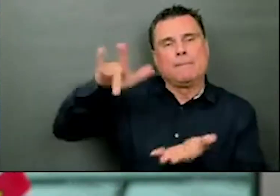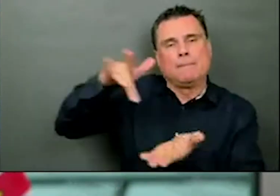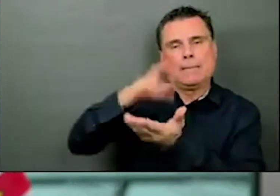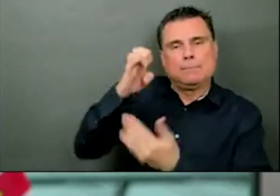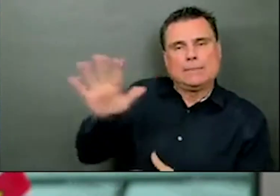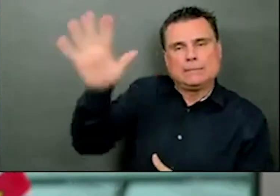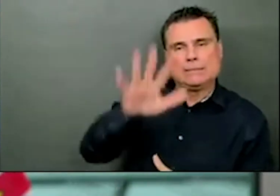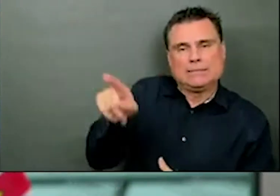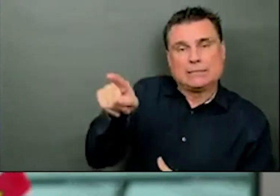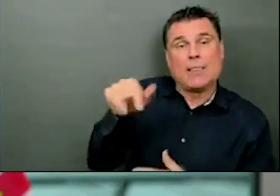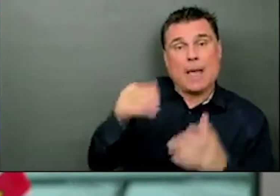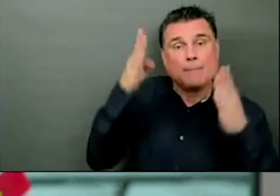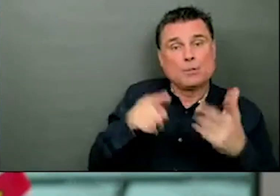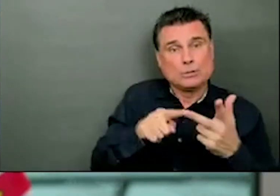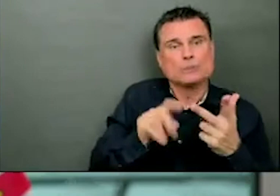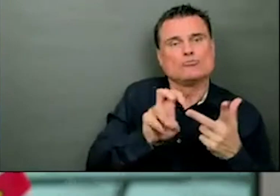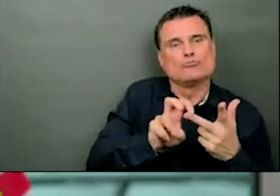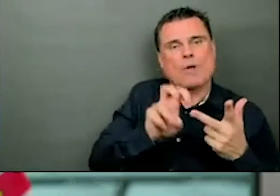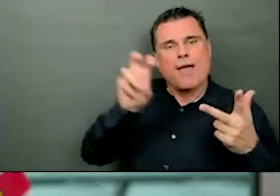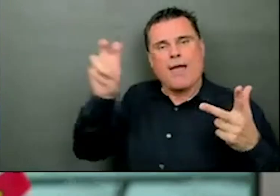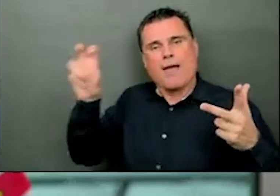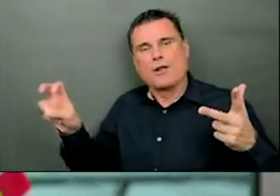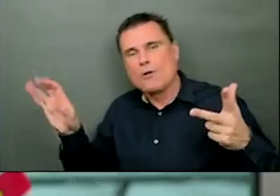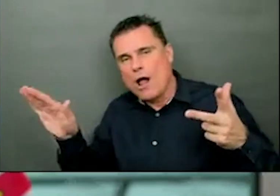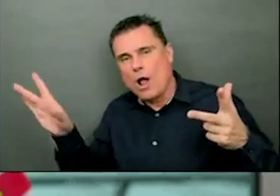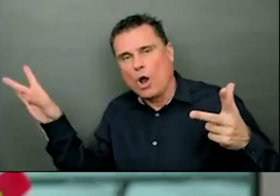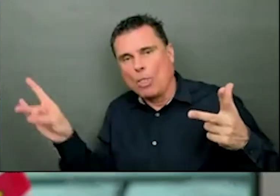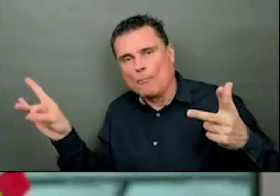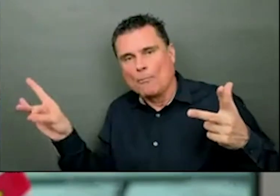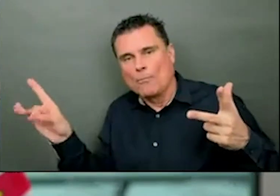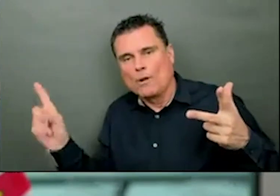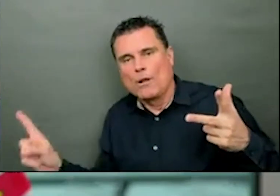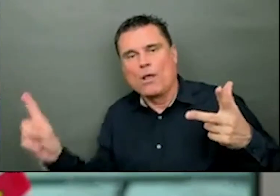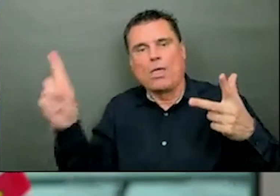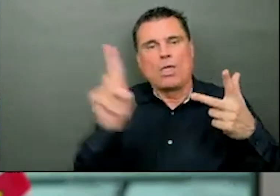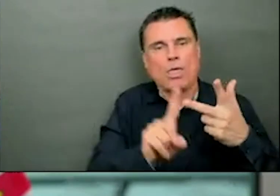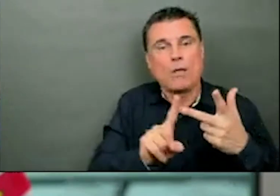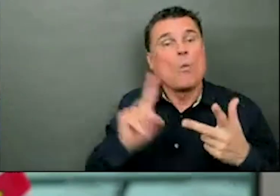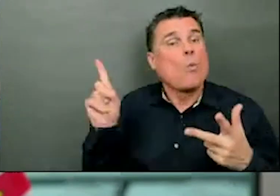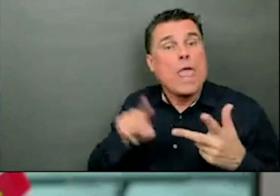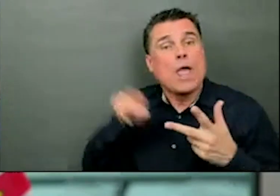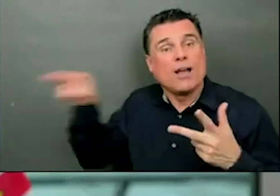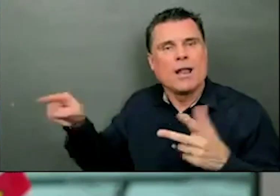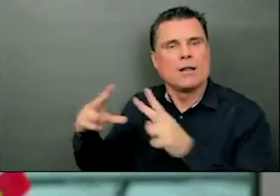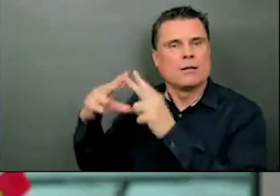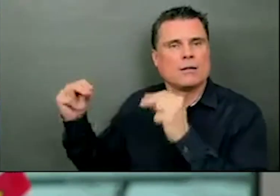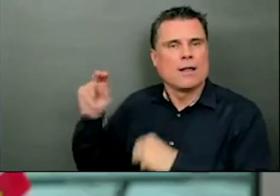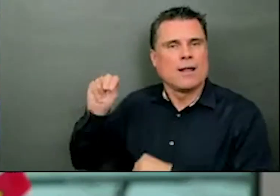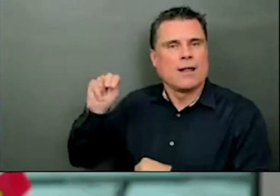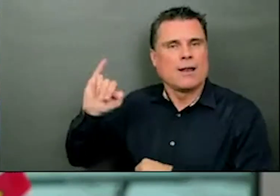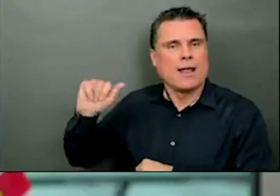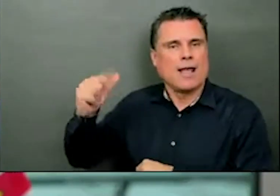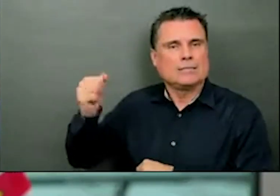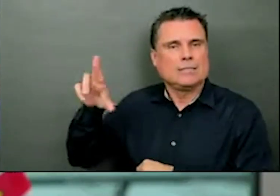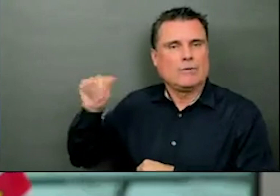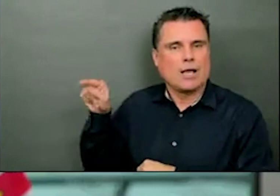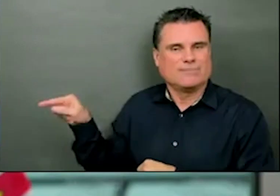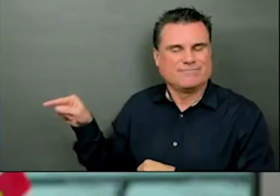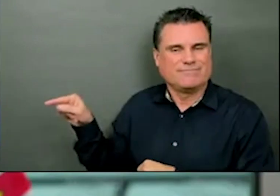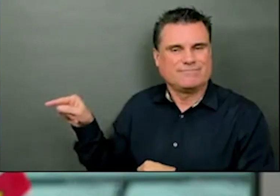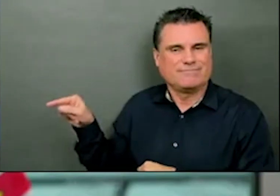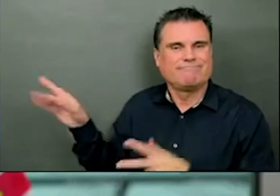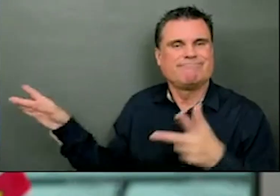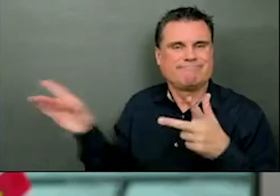isolating and there's no transmission that we're aware of from that person and public health is following up and the investigation continues.